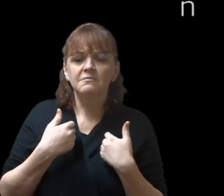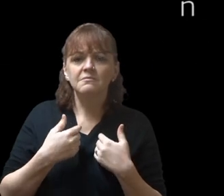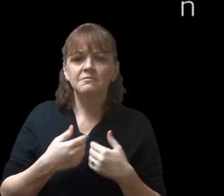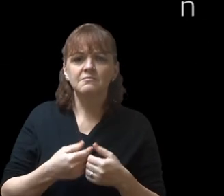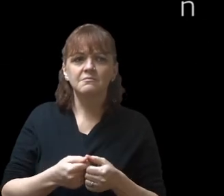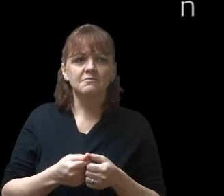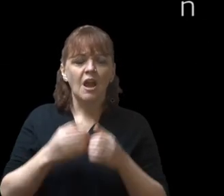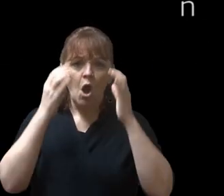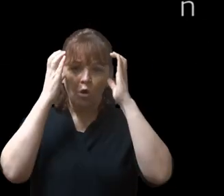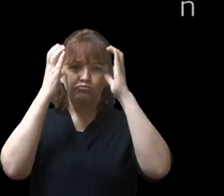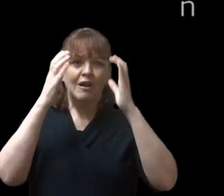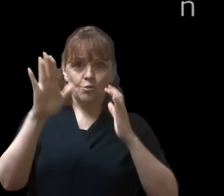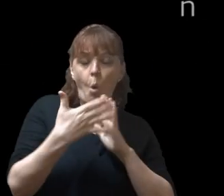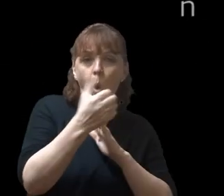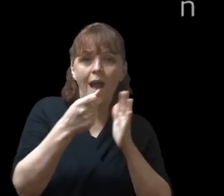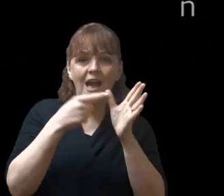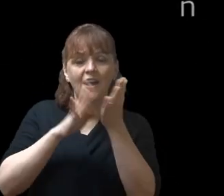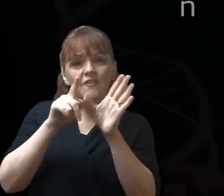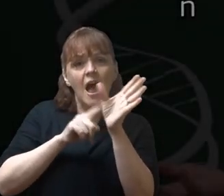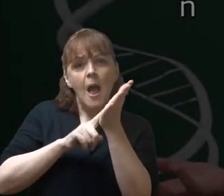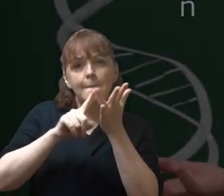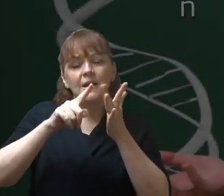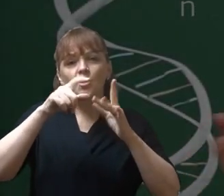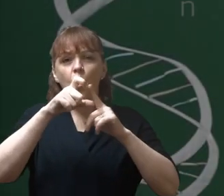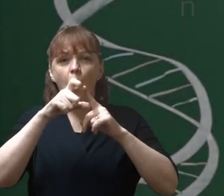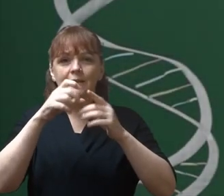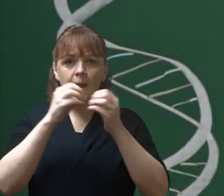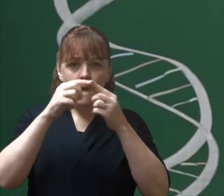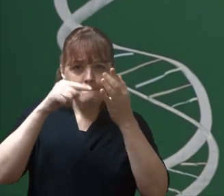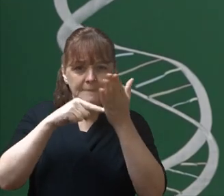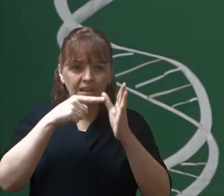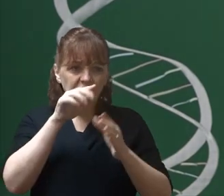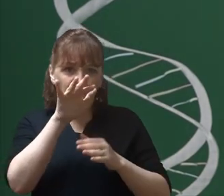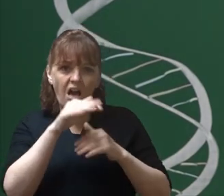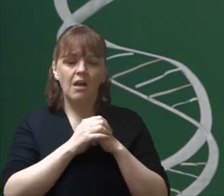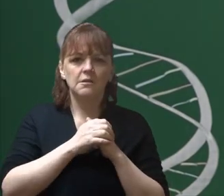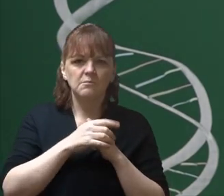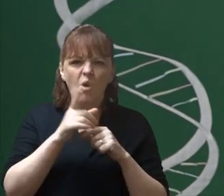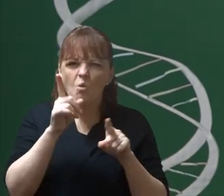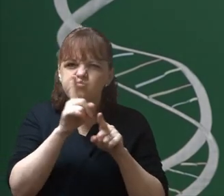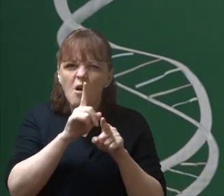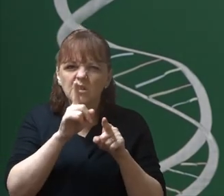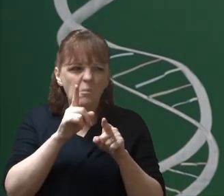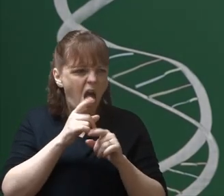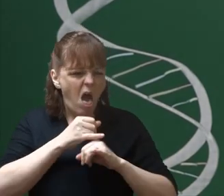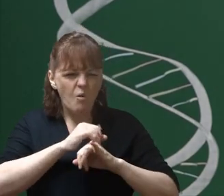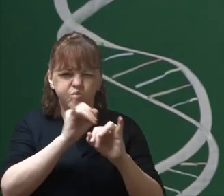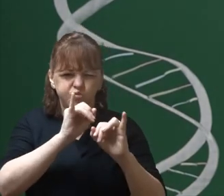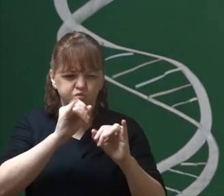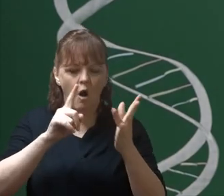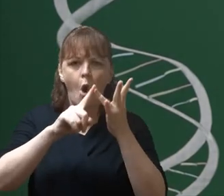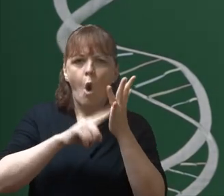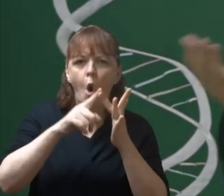Our brains All have amyloid beta Inside But what of those Toxic repulsive We oligomers